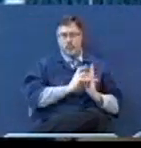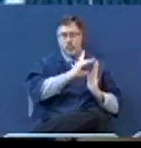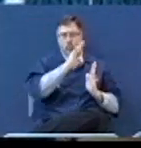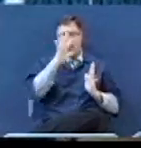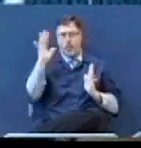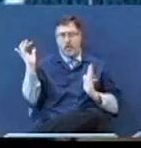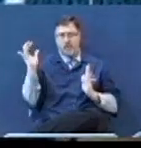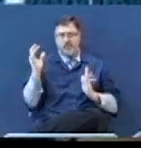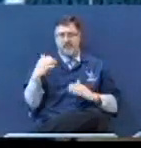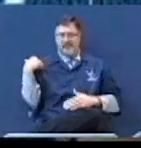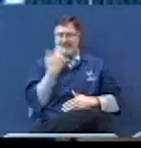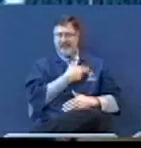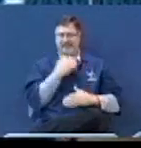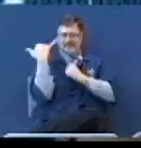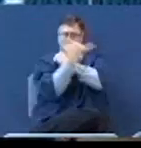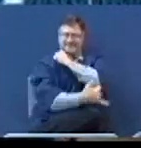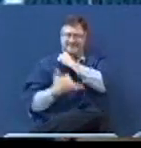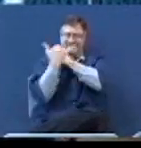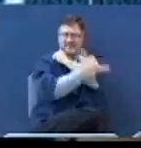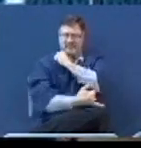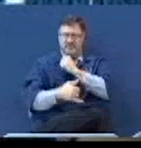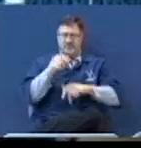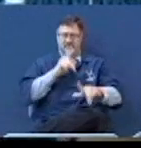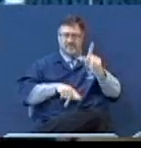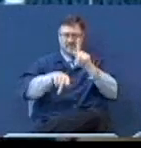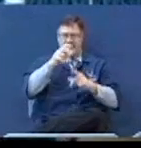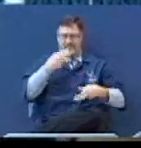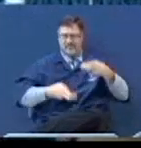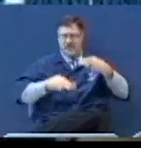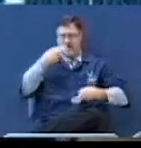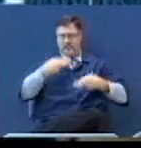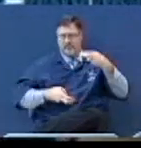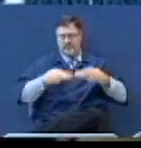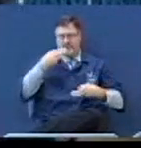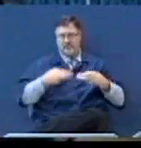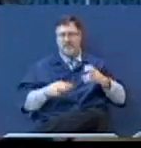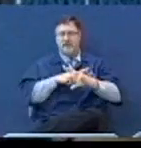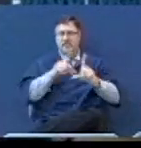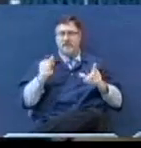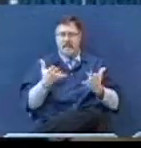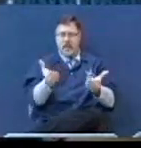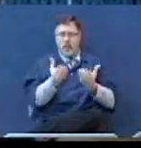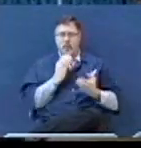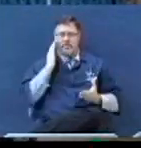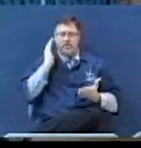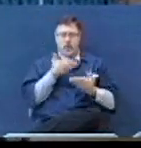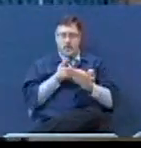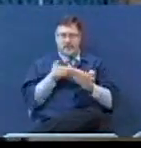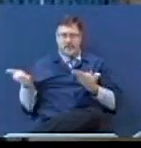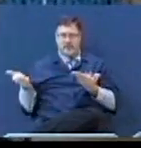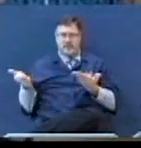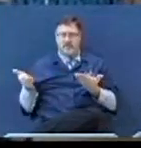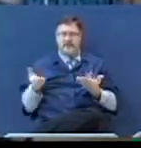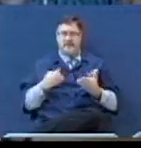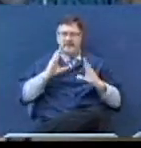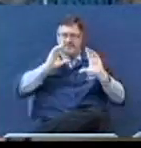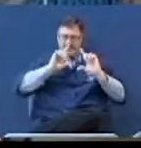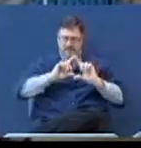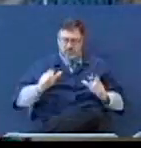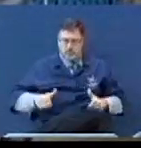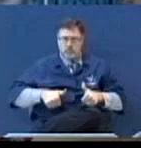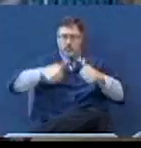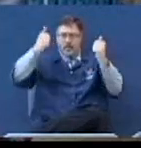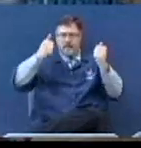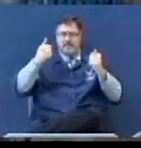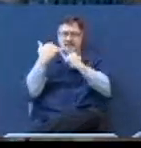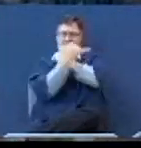even though our country has problems, and it does have problems. But I want you to know something. It's the greatest country in